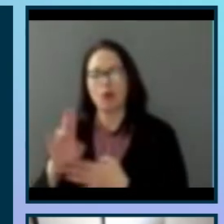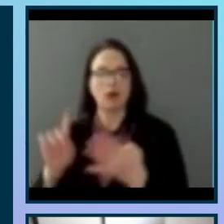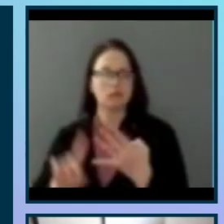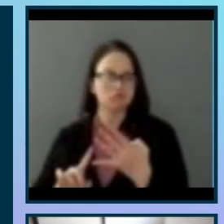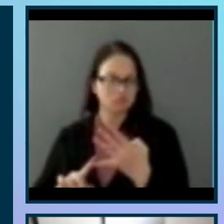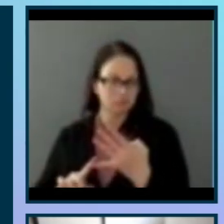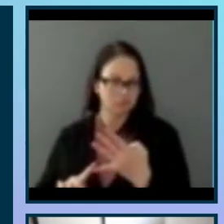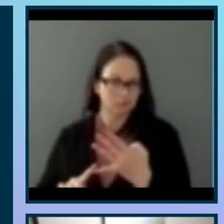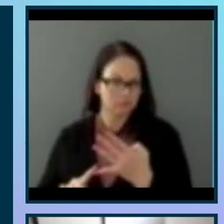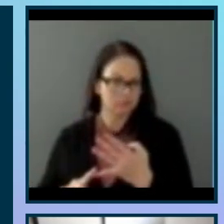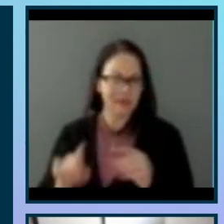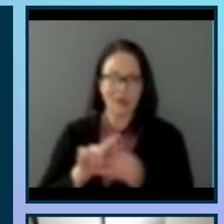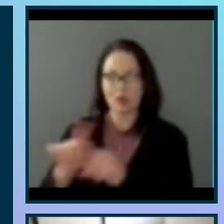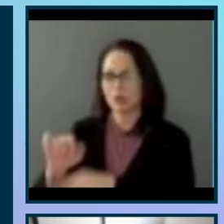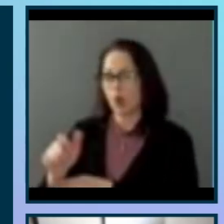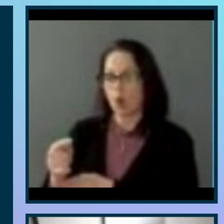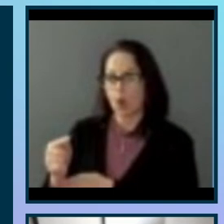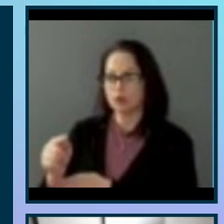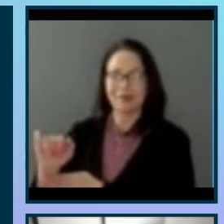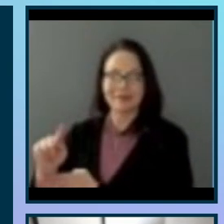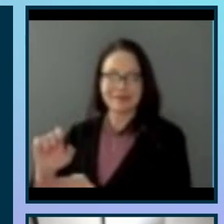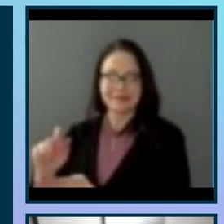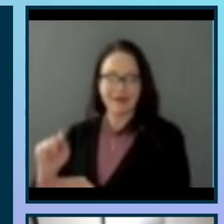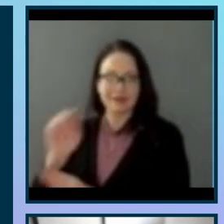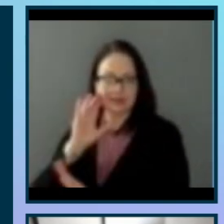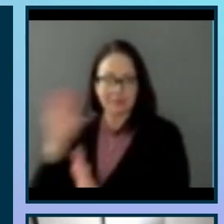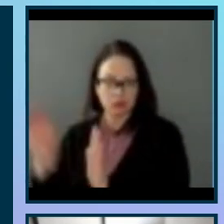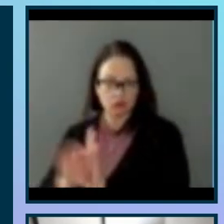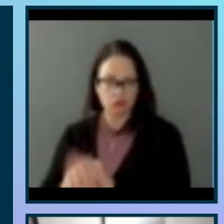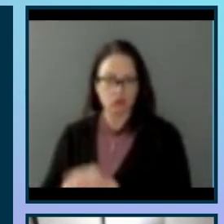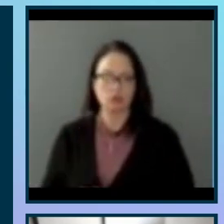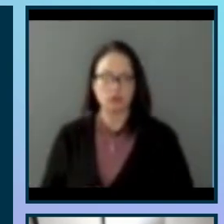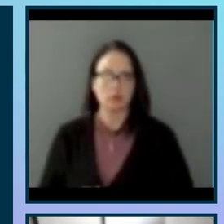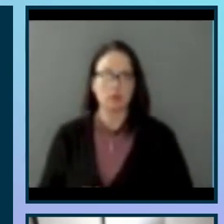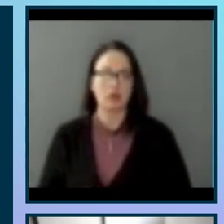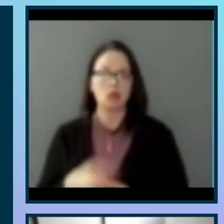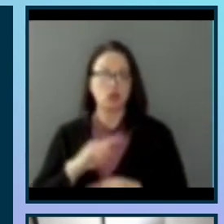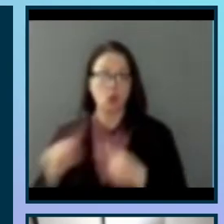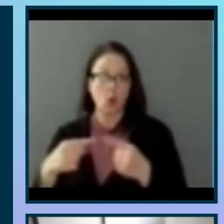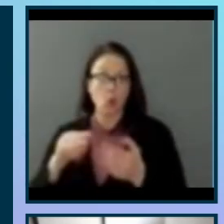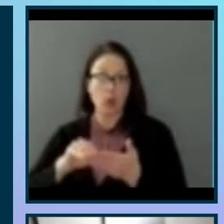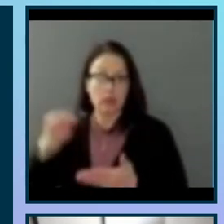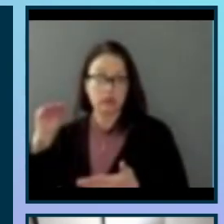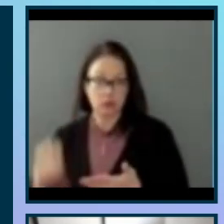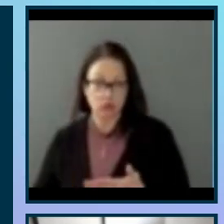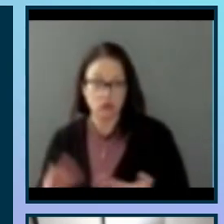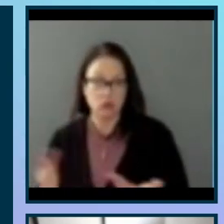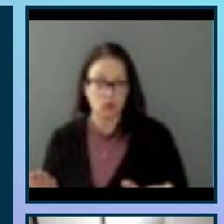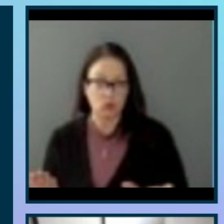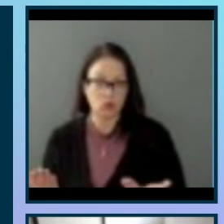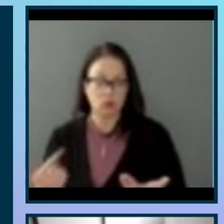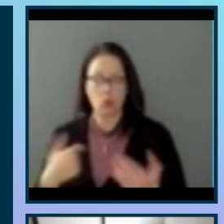the the alt text image alt text. So it's it's for when when students hand over and what what I teach is for